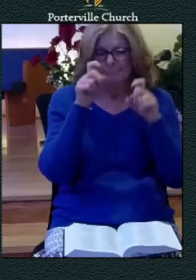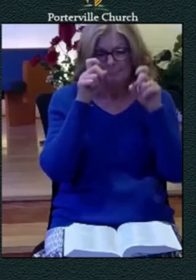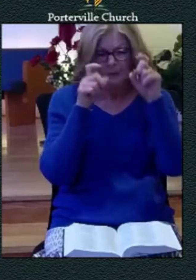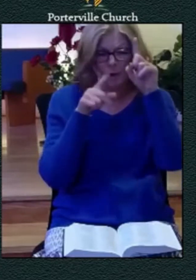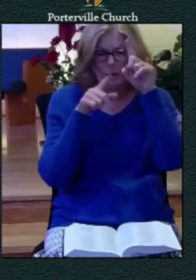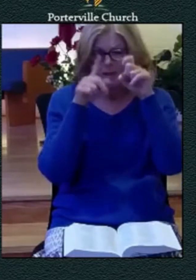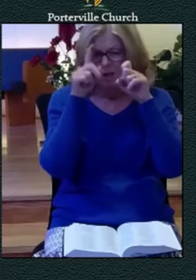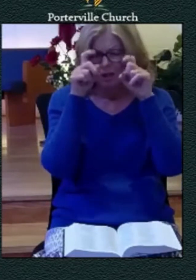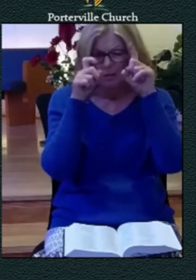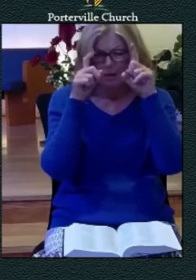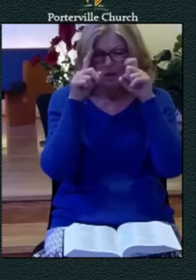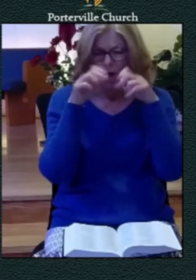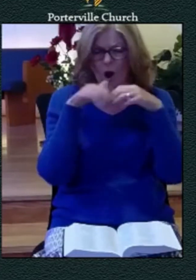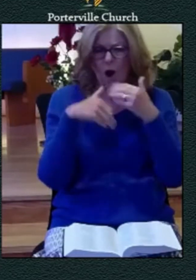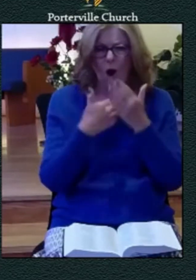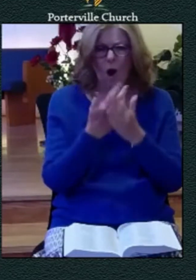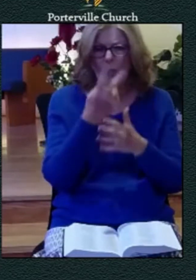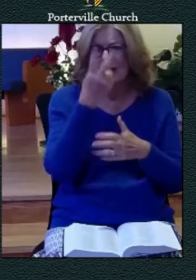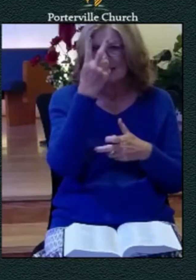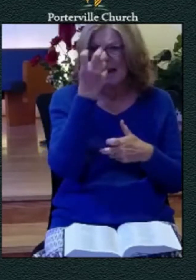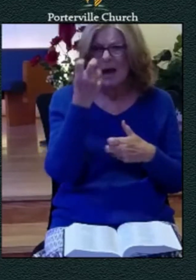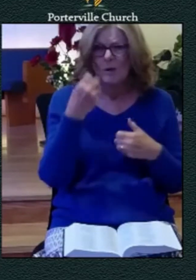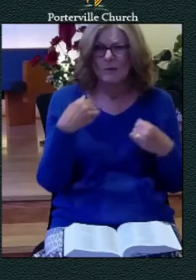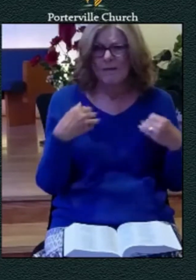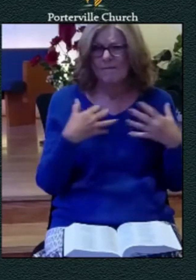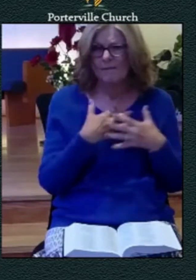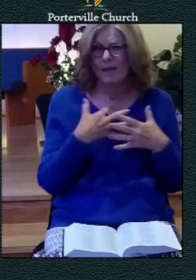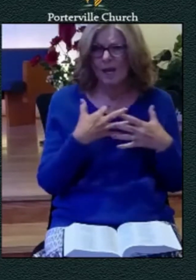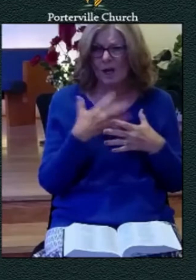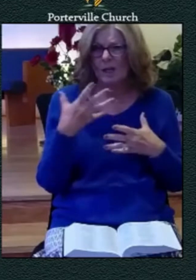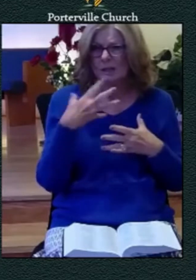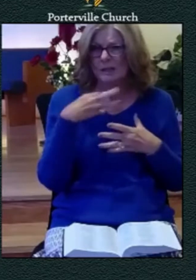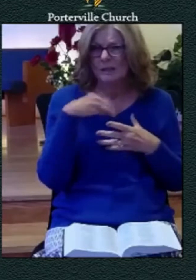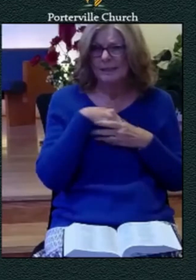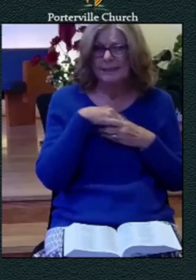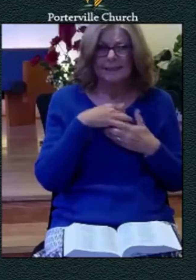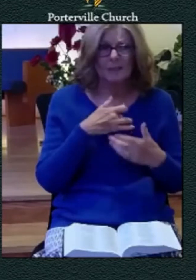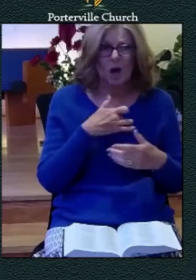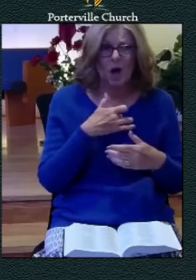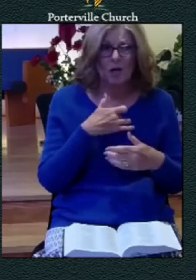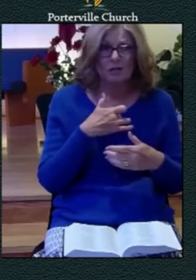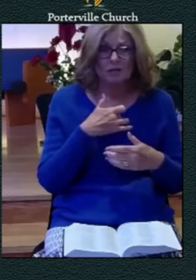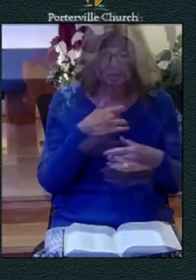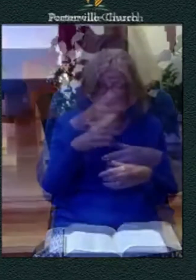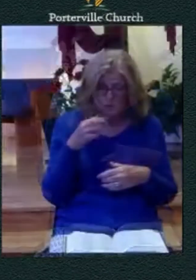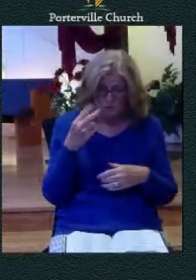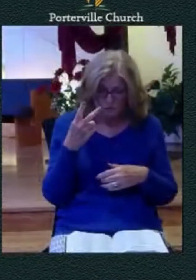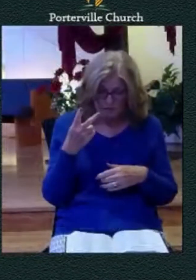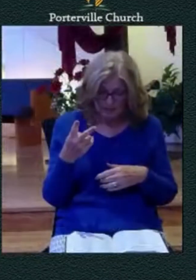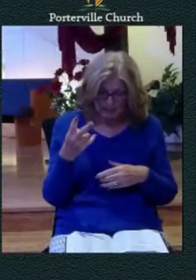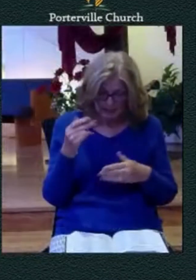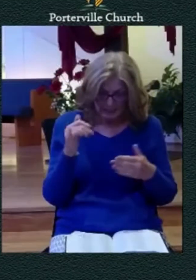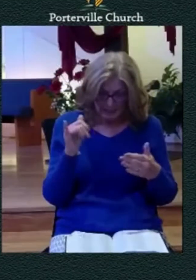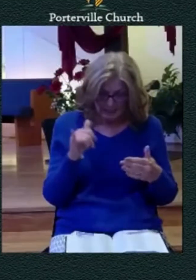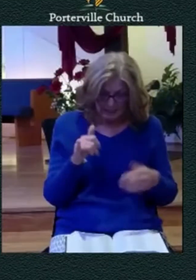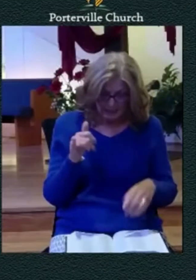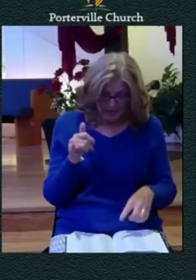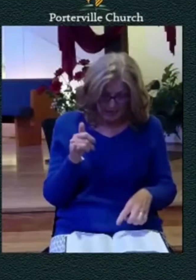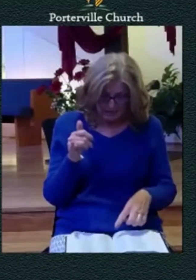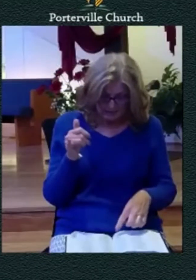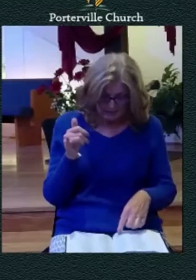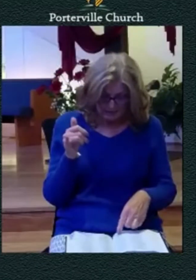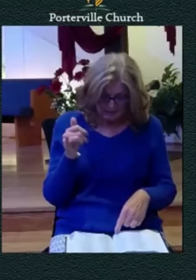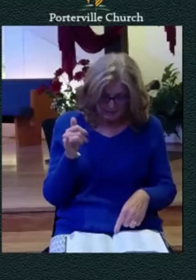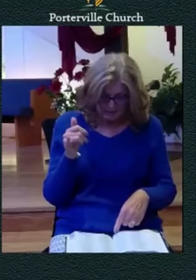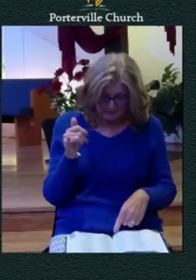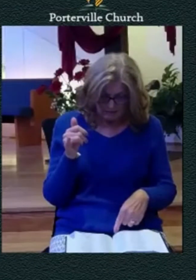doubts and fears that are coming in with them do you see that there it's vital to see that